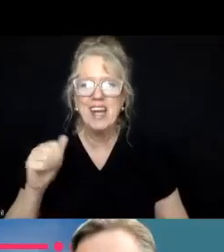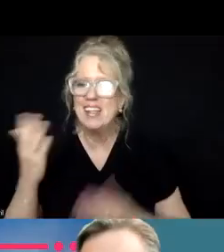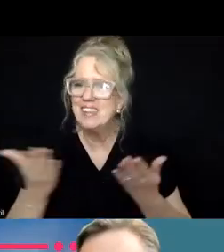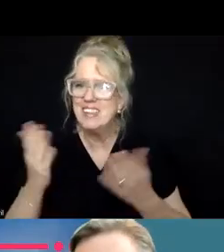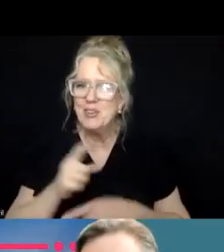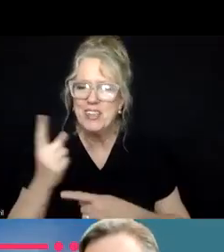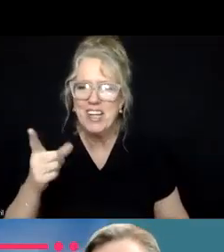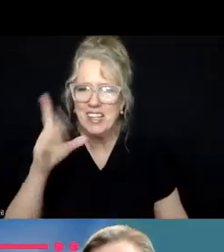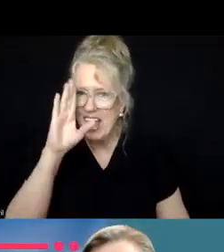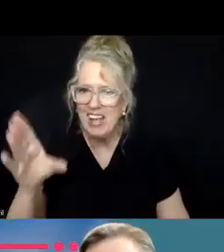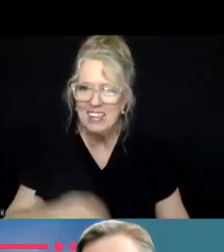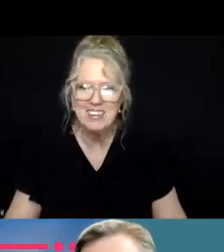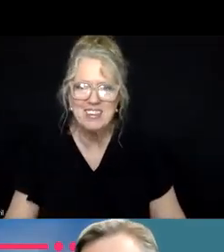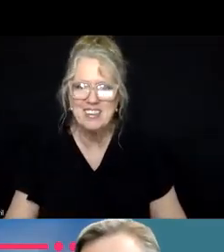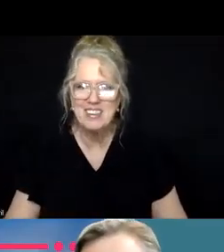Hey, Chris.